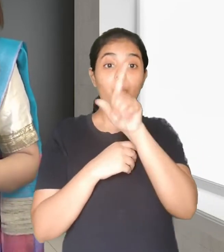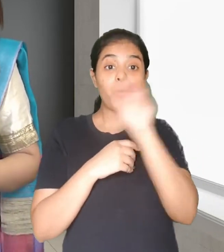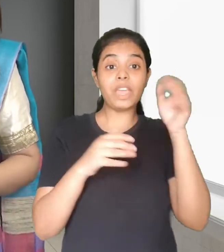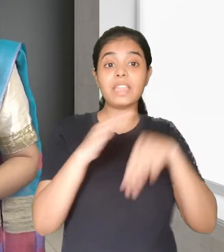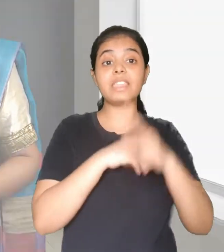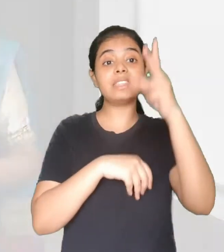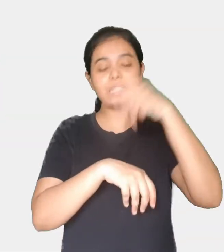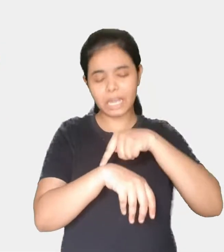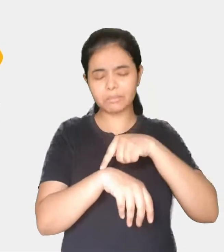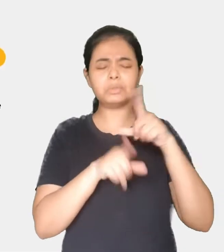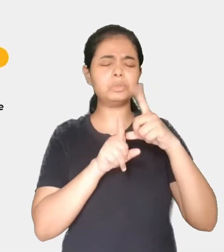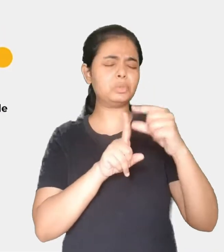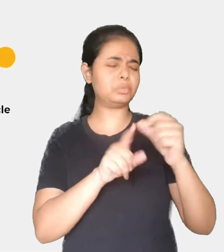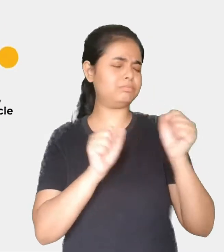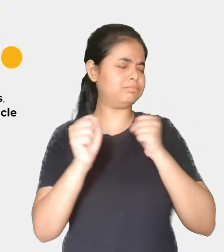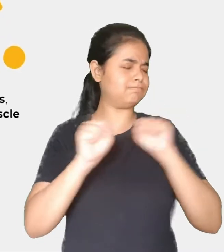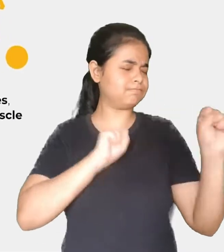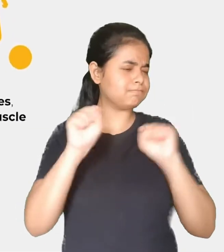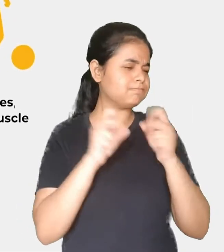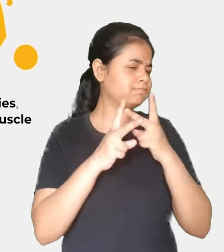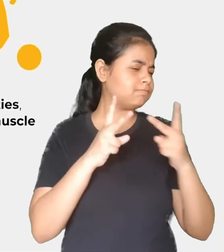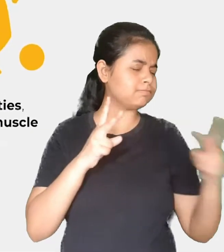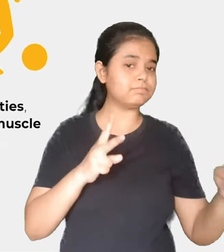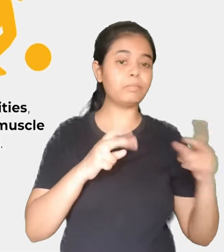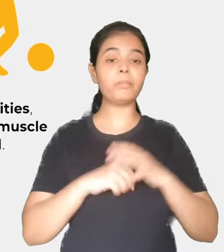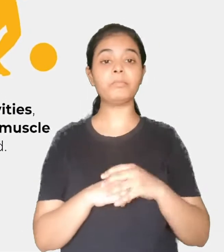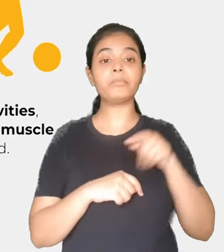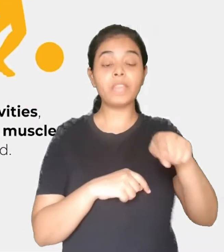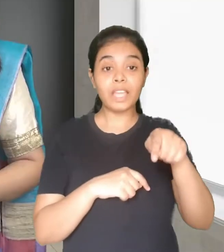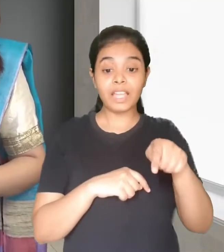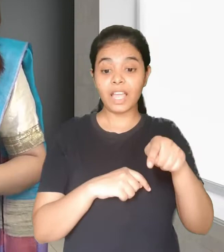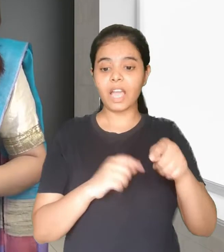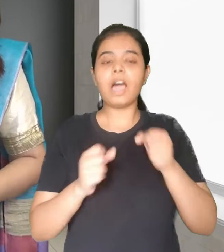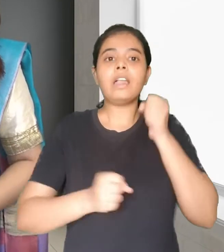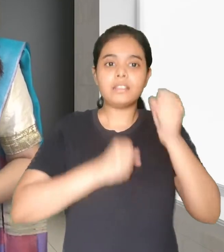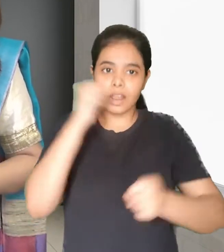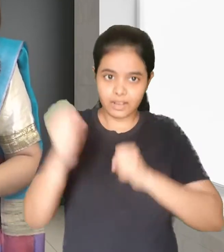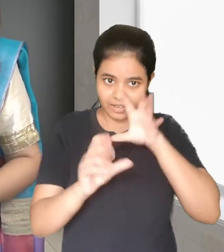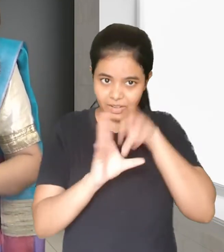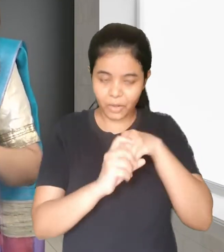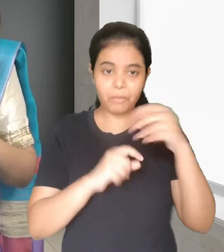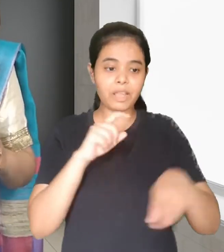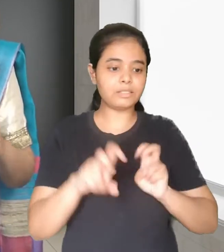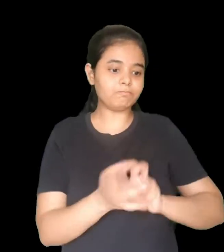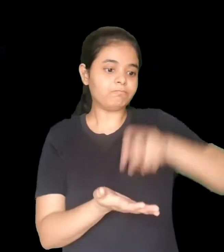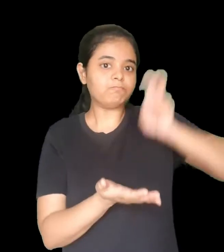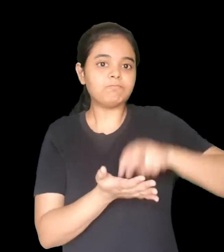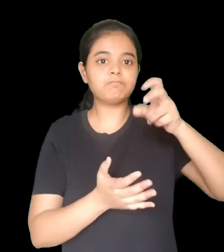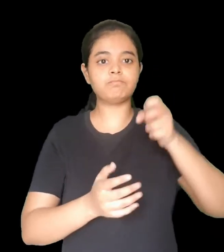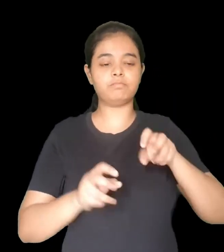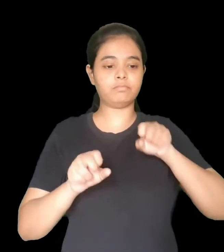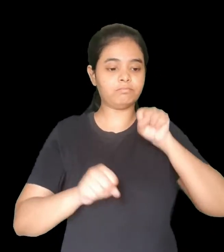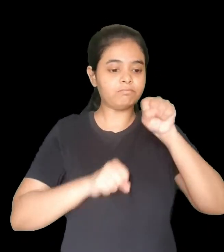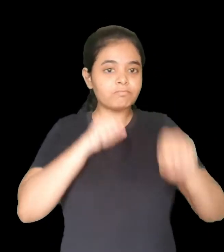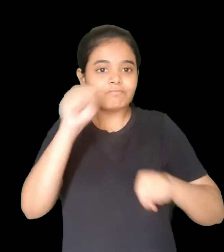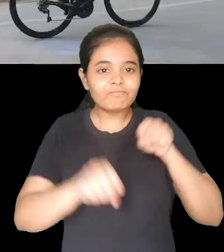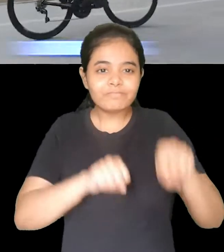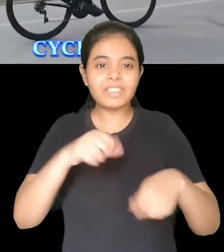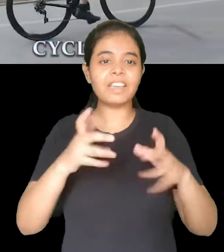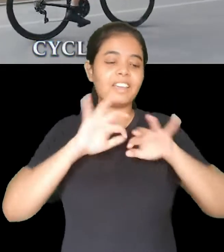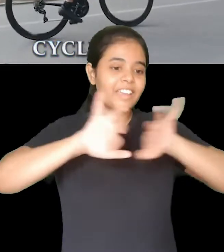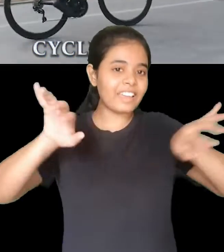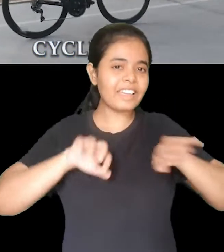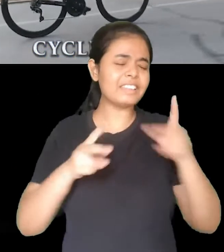pursued at least 3 times a week. Activities should ideally be a mix of running or jumping,